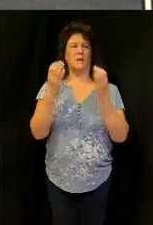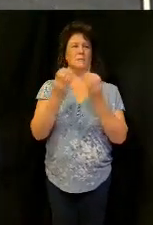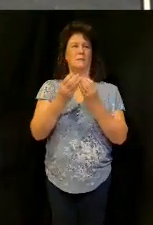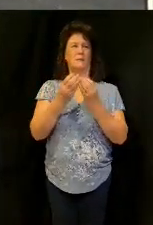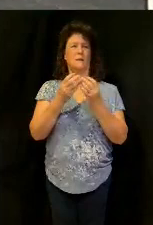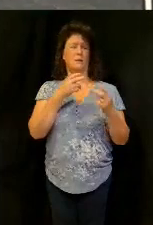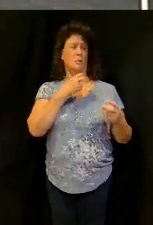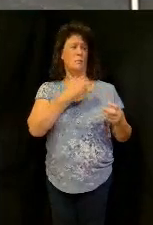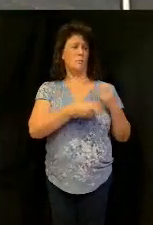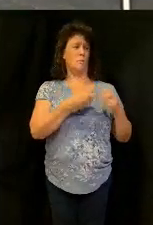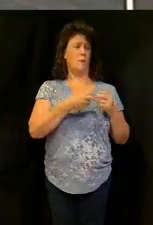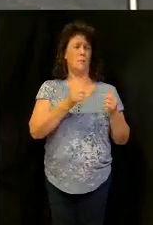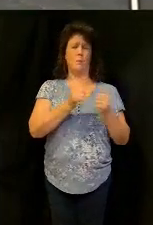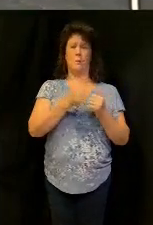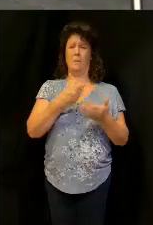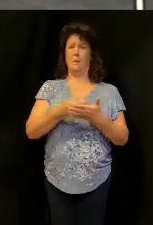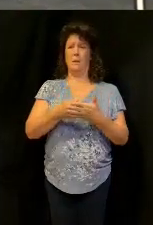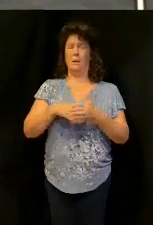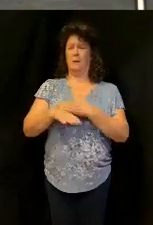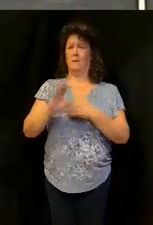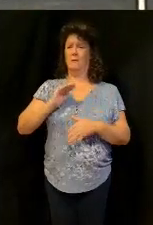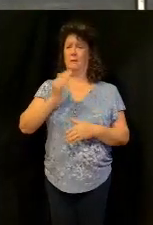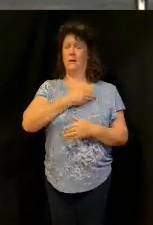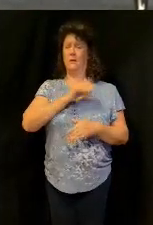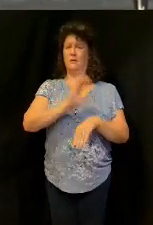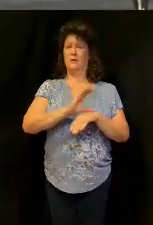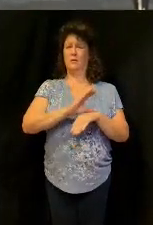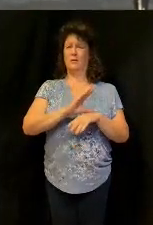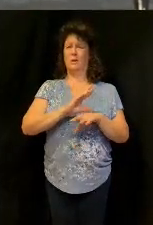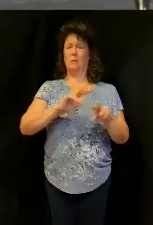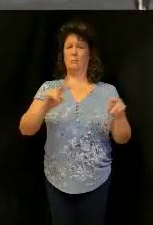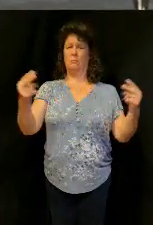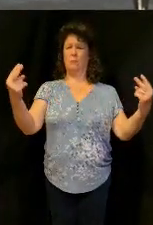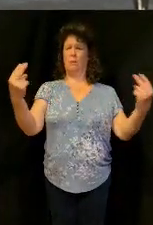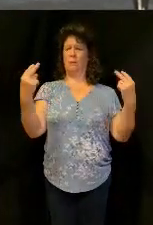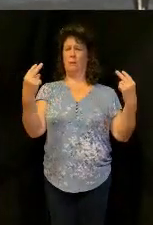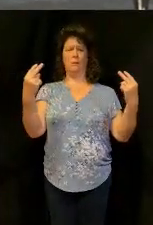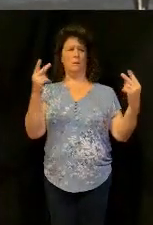a problem with money in our church. And the pastor just looked at like a calf, like a look at,